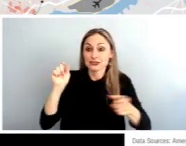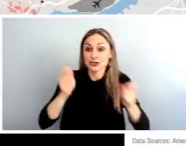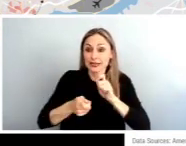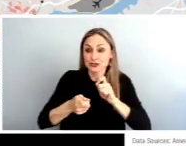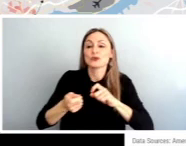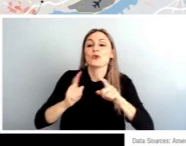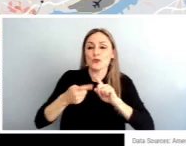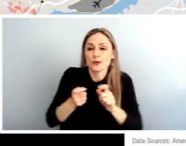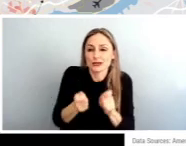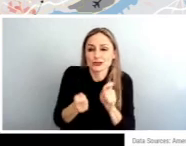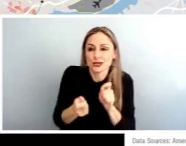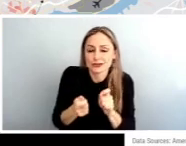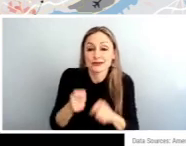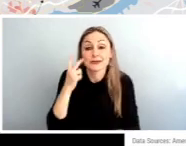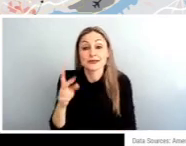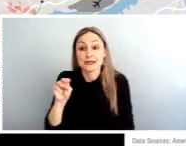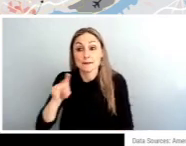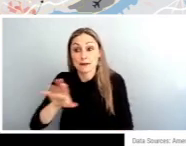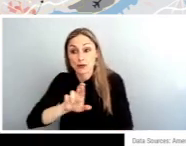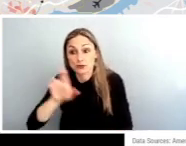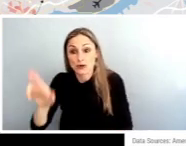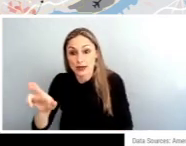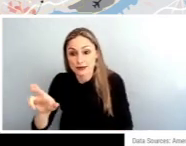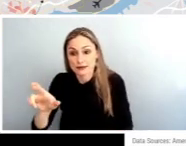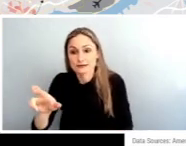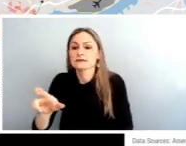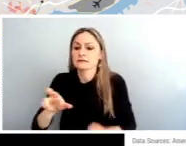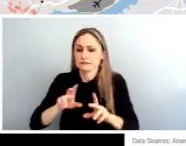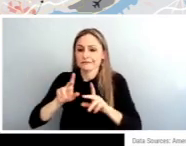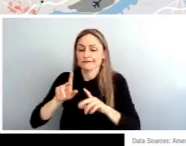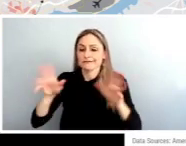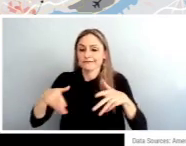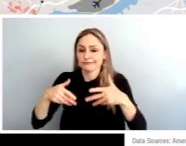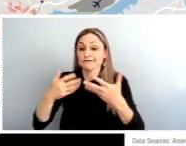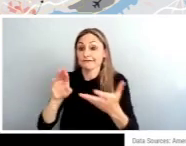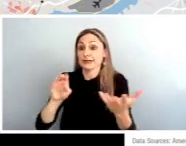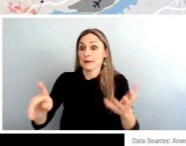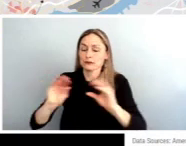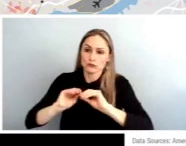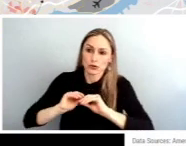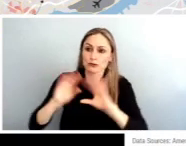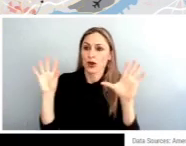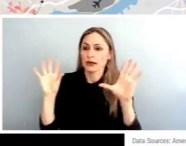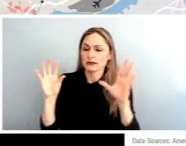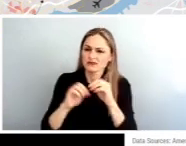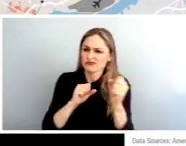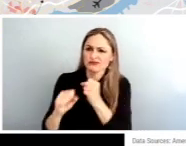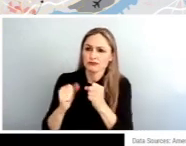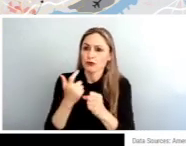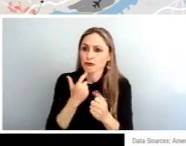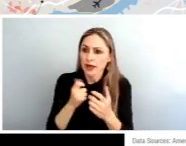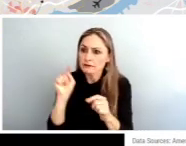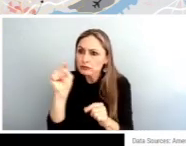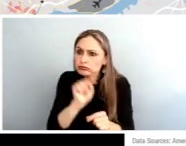when you look at the map on the right you can see that the the population that the map is brighter and there's more red spots. So that's telling